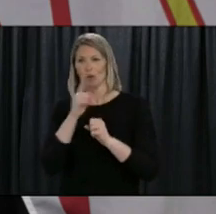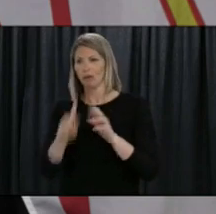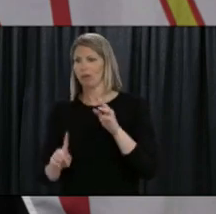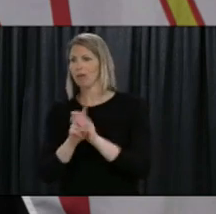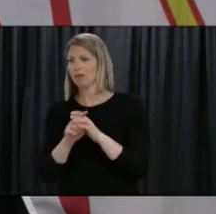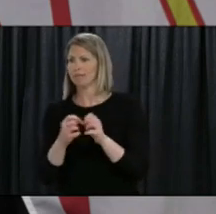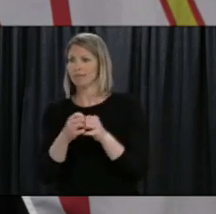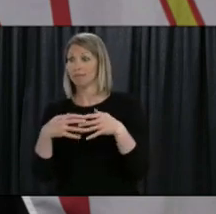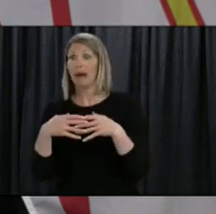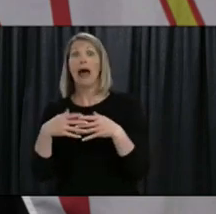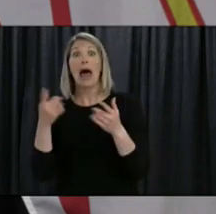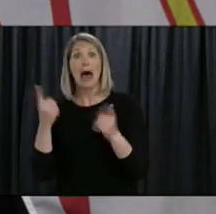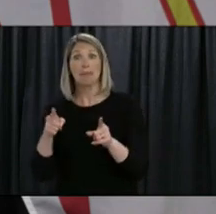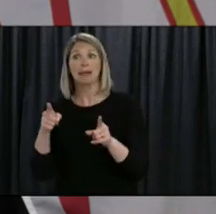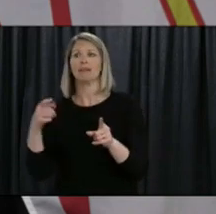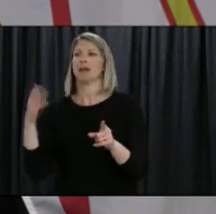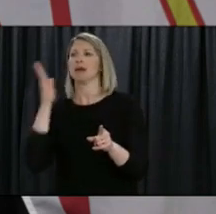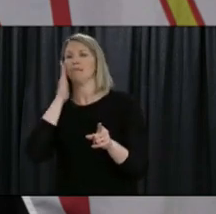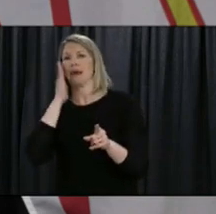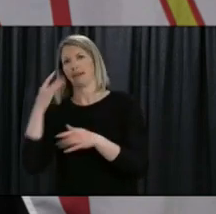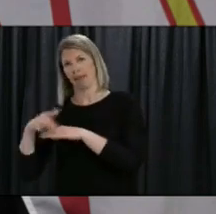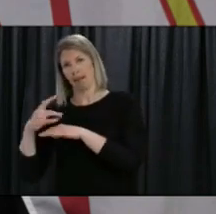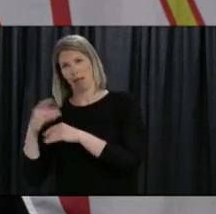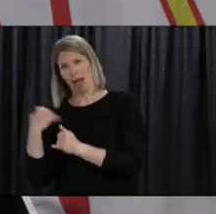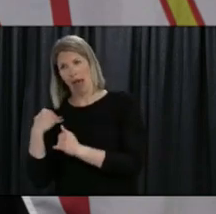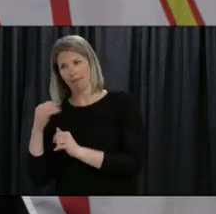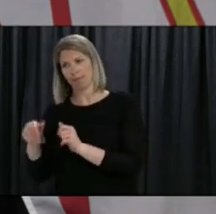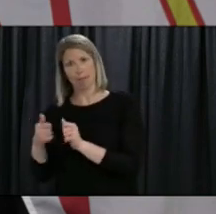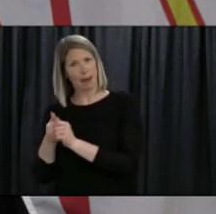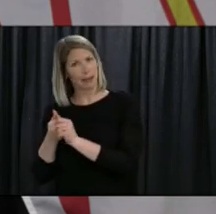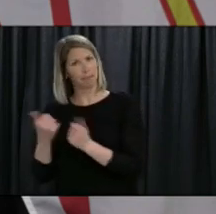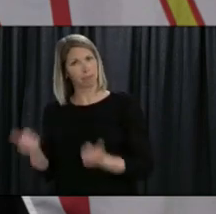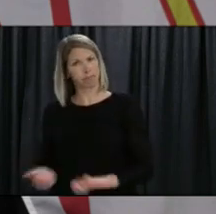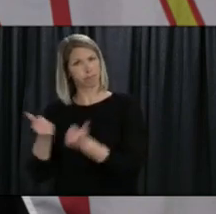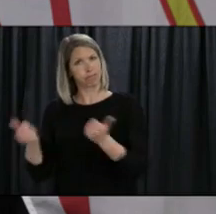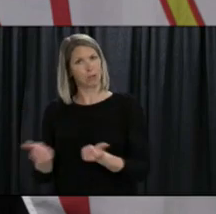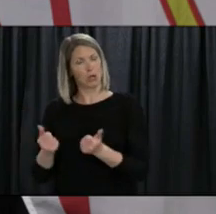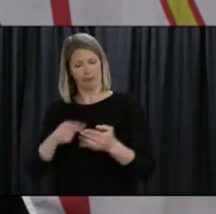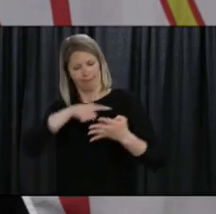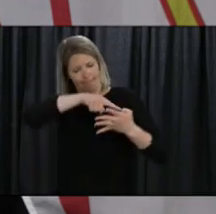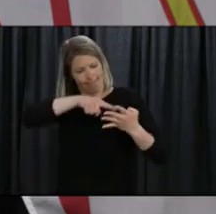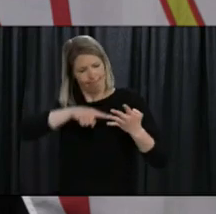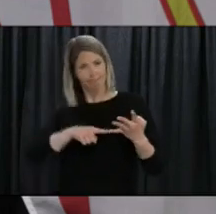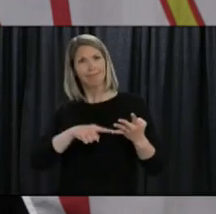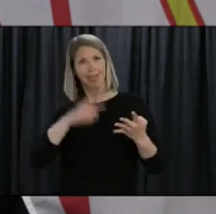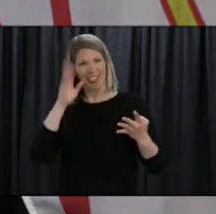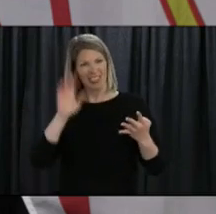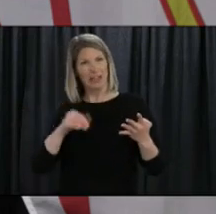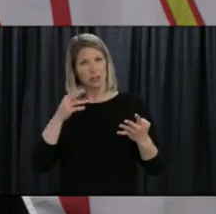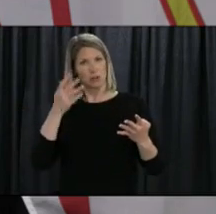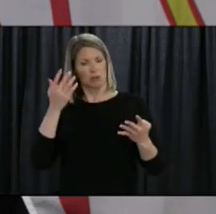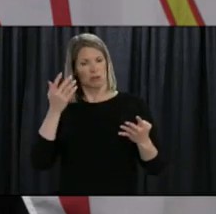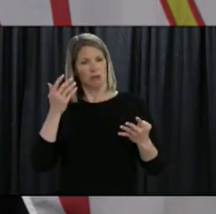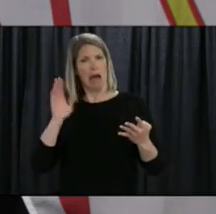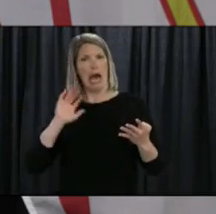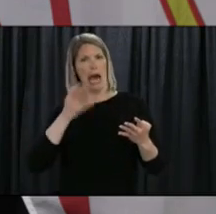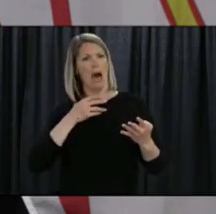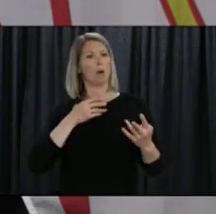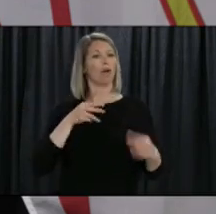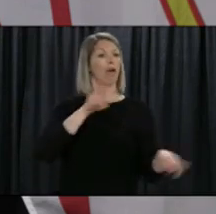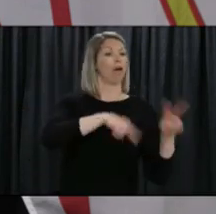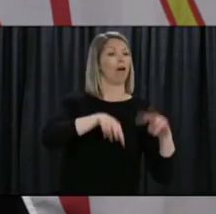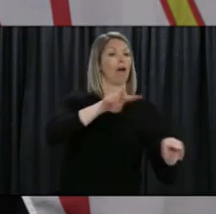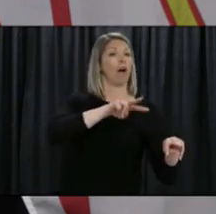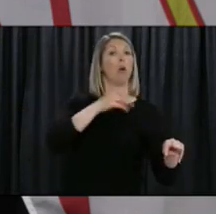could be maintained and that the public was aware and engaged so those are all of the things that we need to look at so our surveillance strategy is going to be